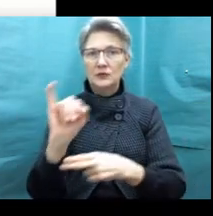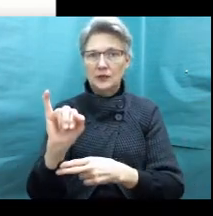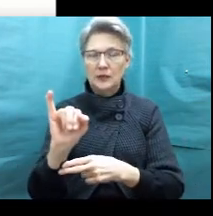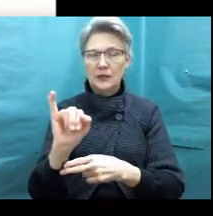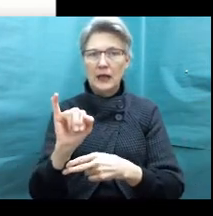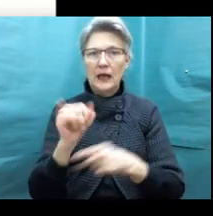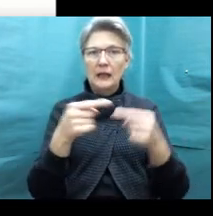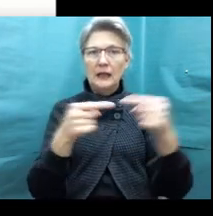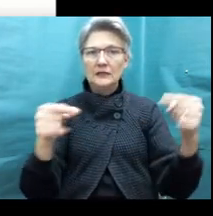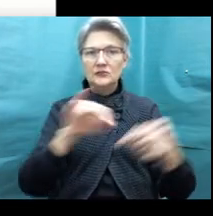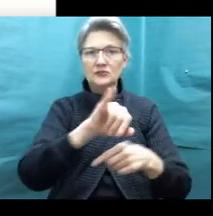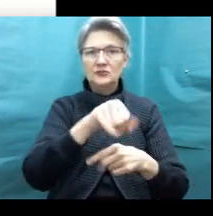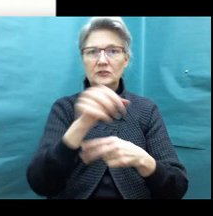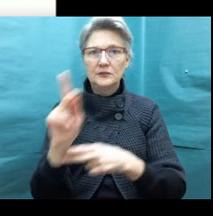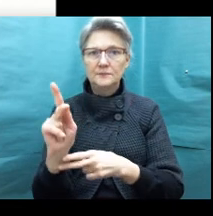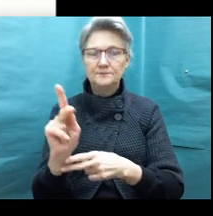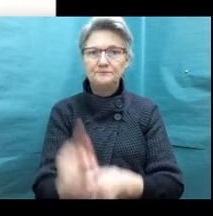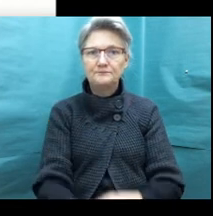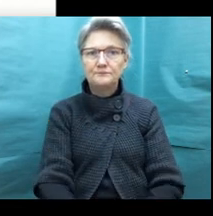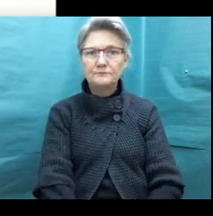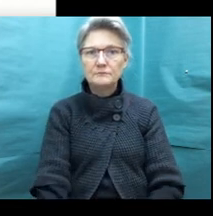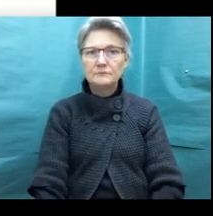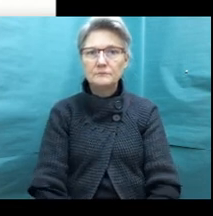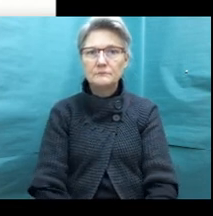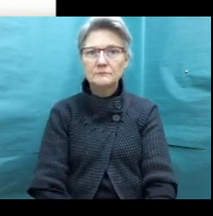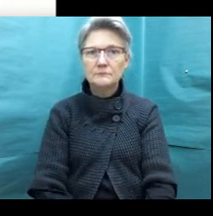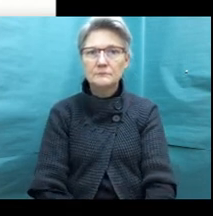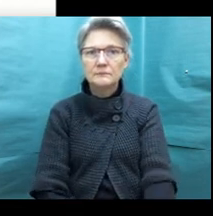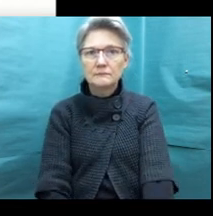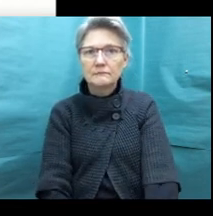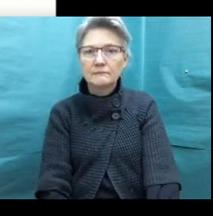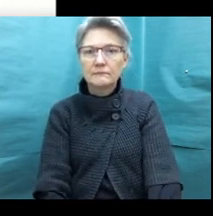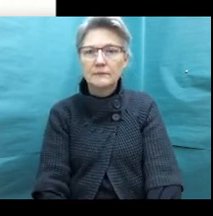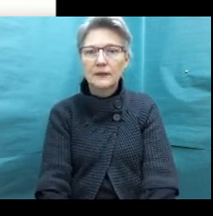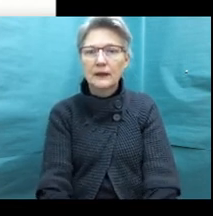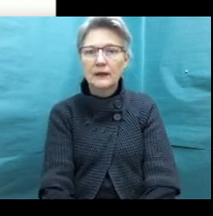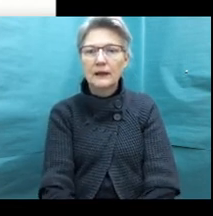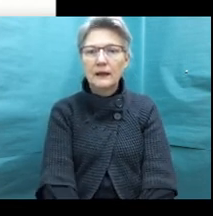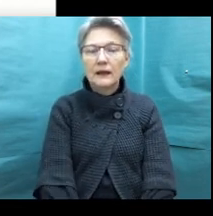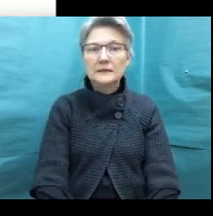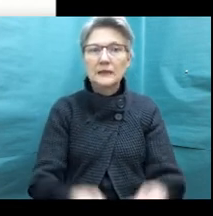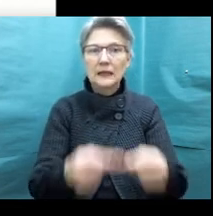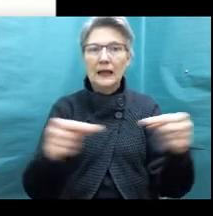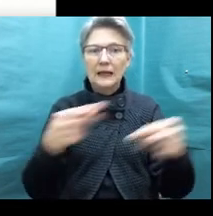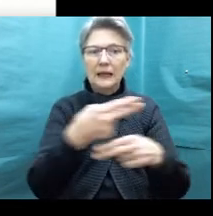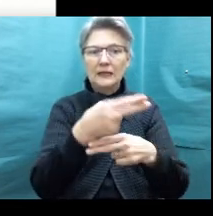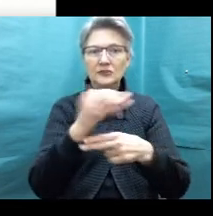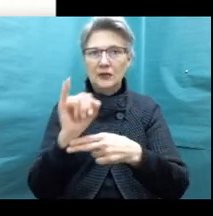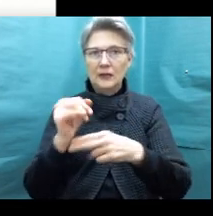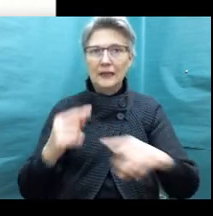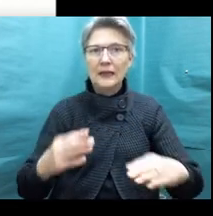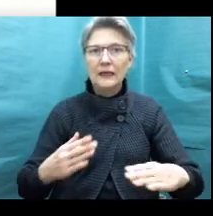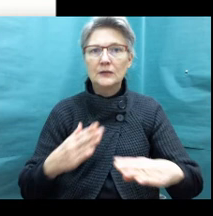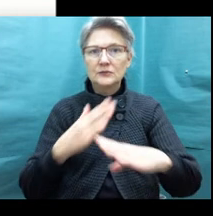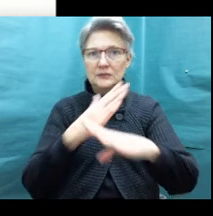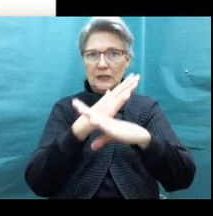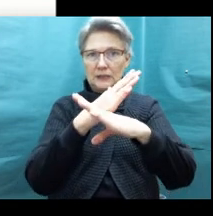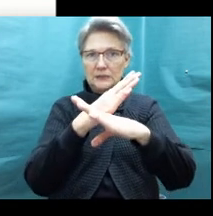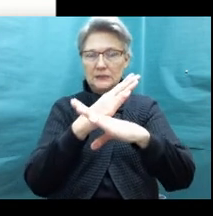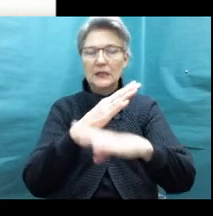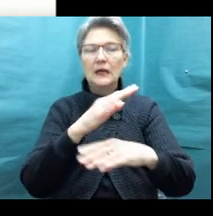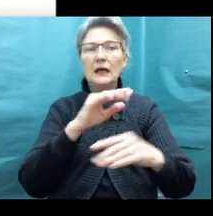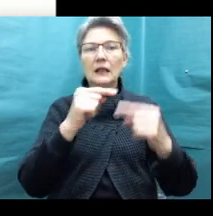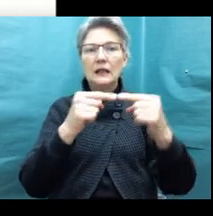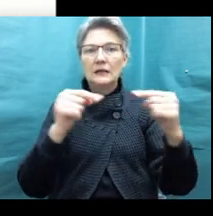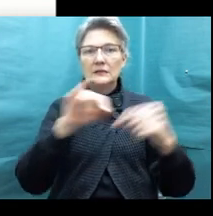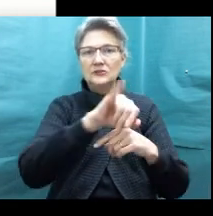lines JK. And I can say line HI intersects line JK at